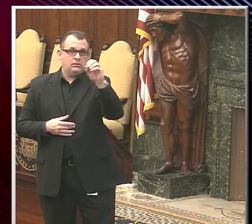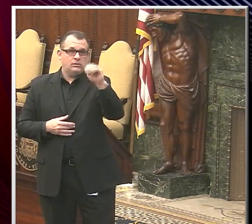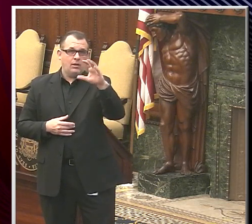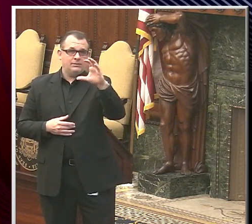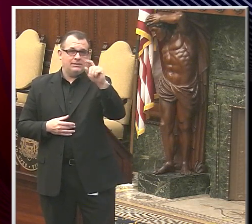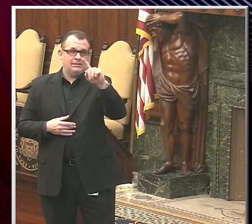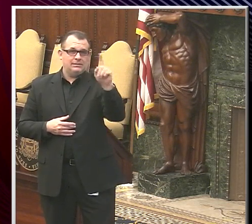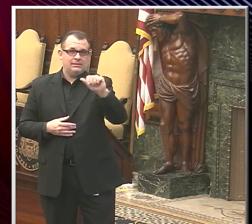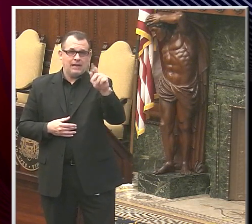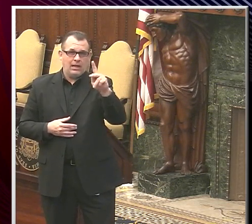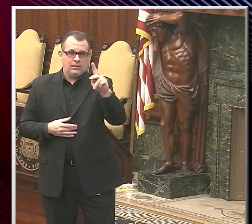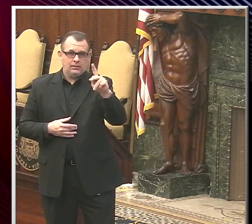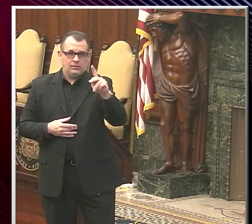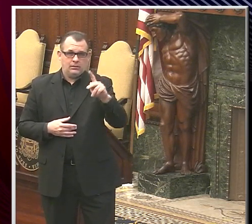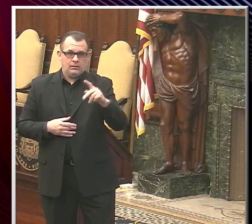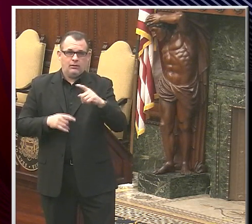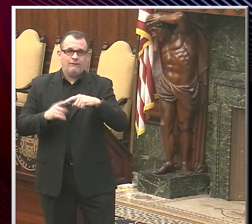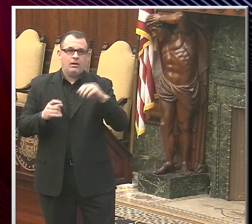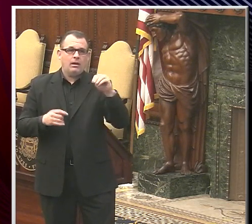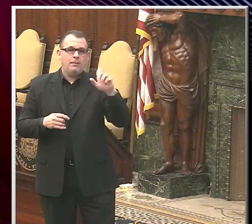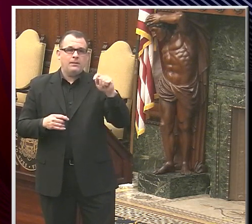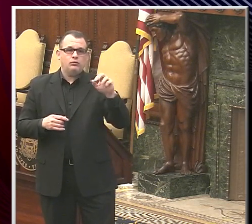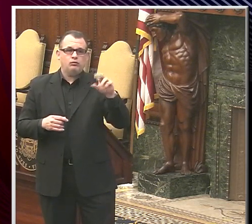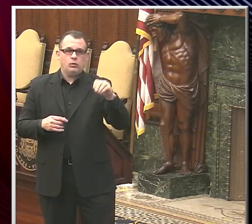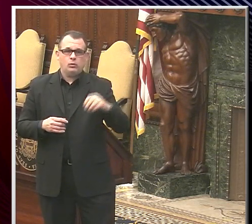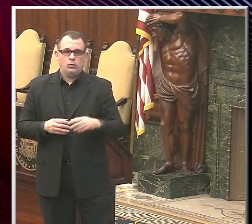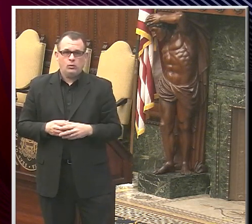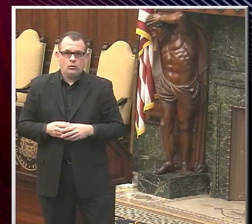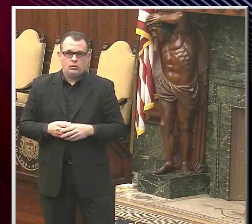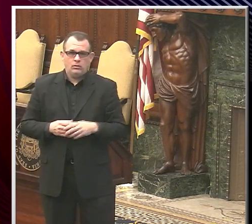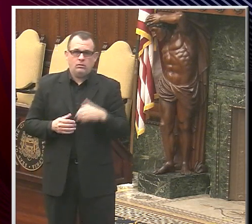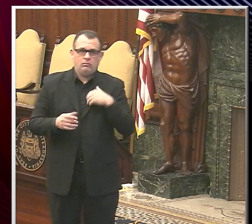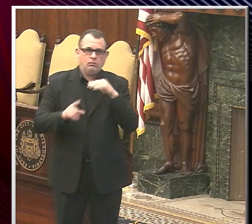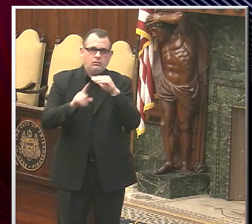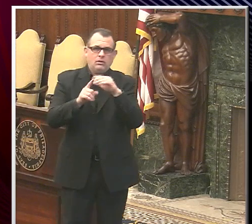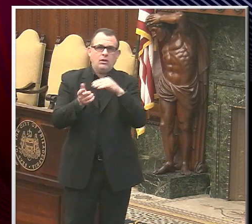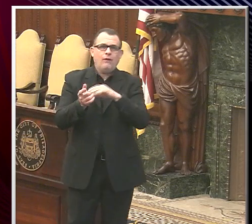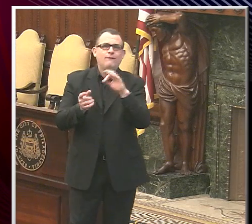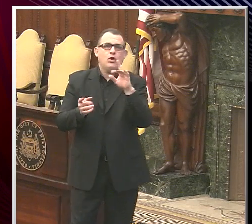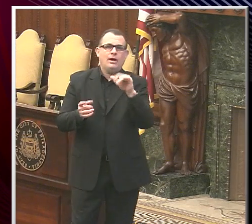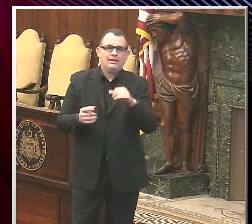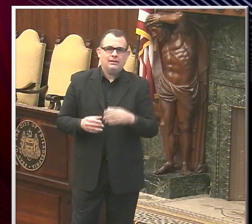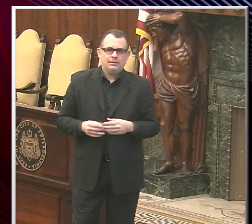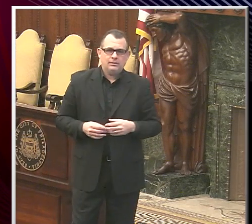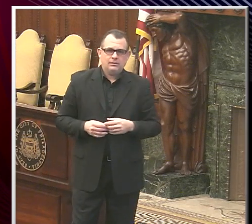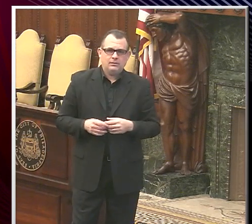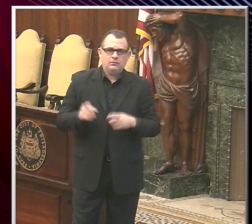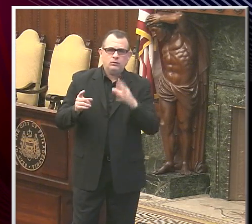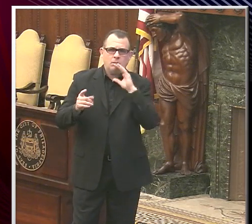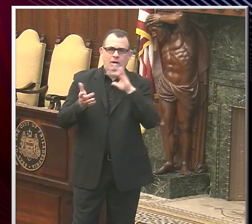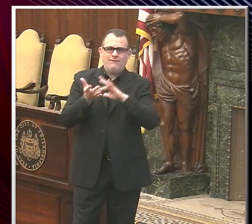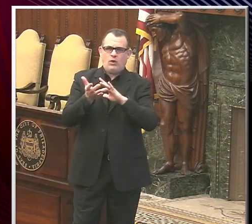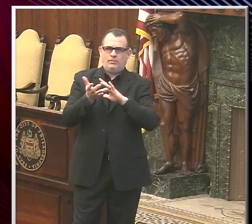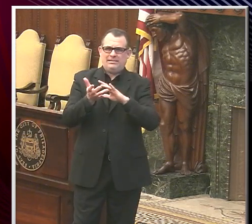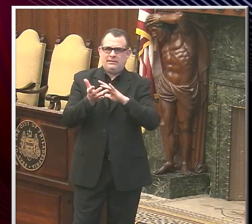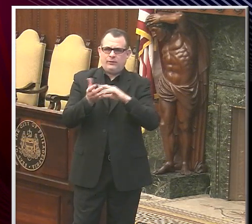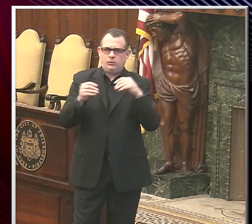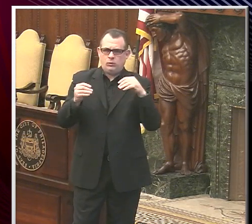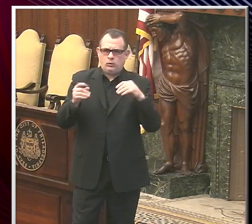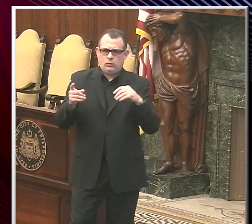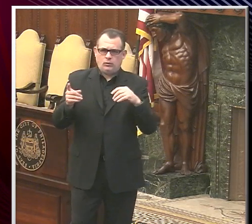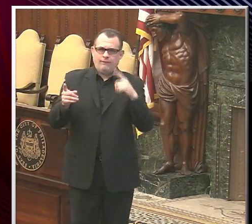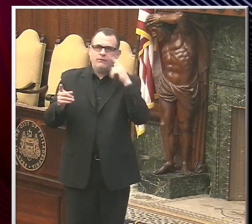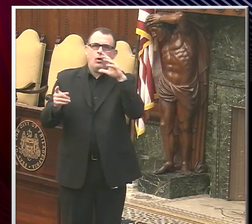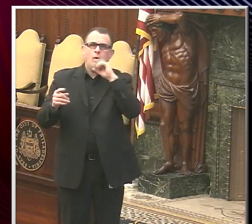Thanks for taking my question. Dr. Farley, this is about the pharmacies, and I know you said they're going to be mostly for 75